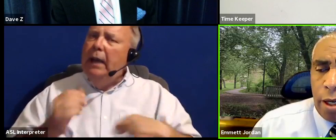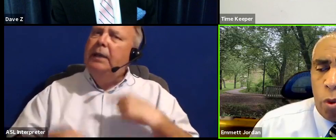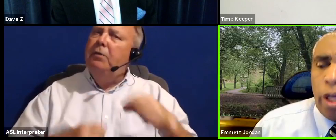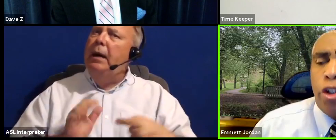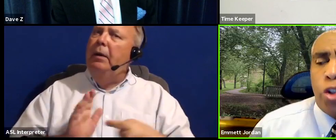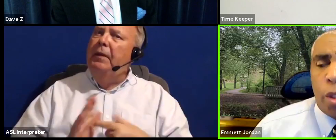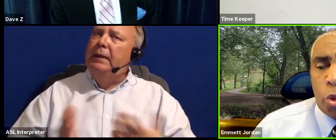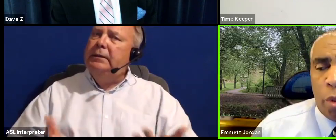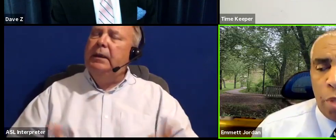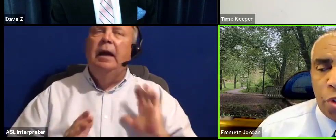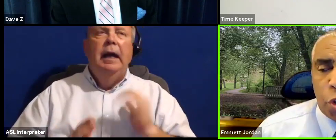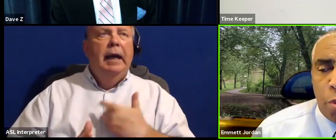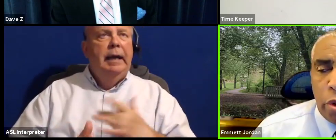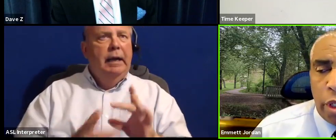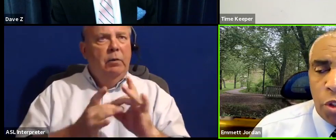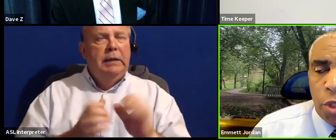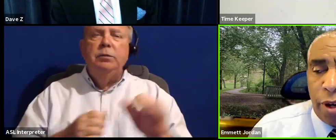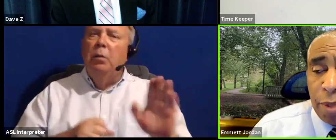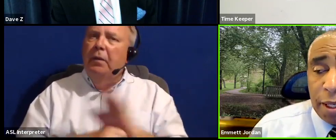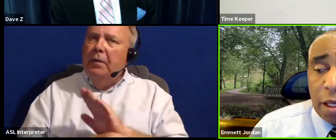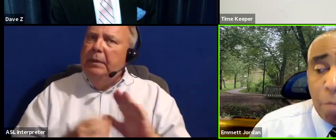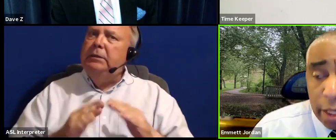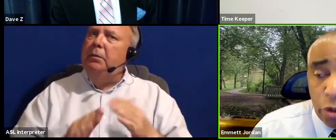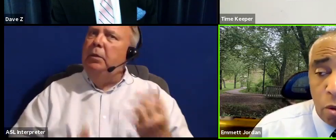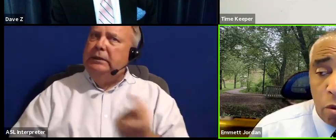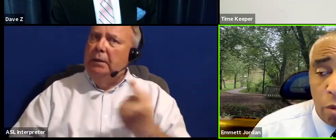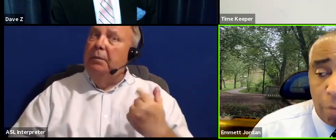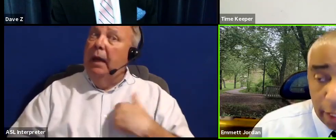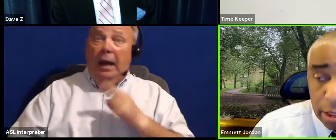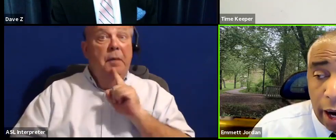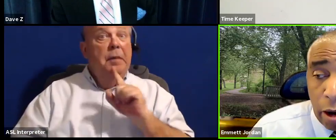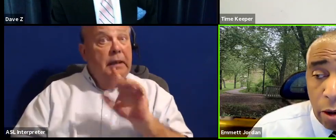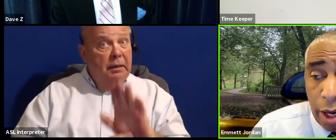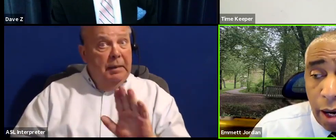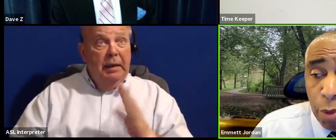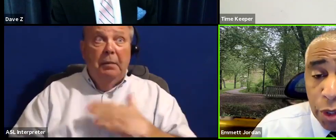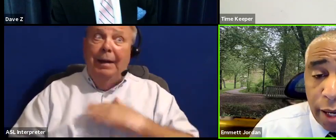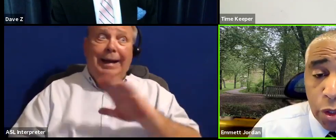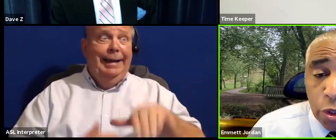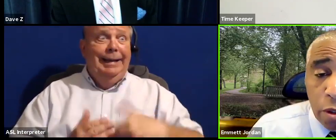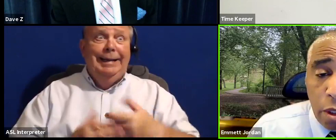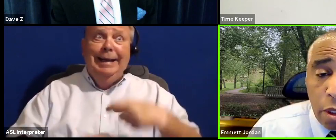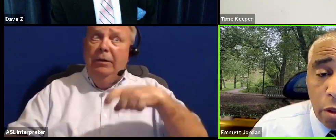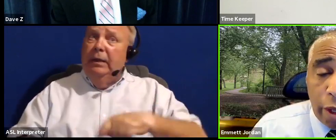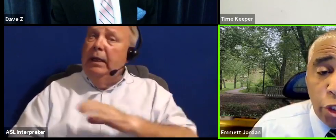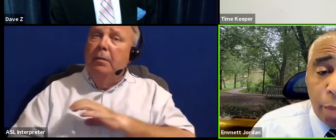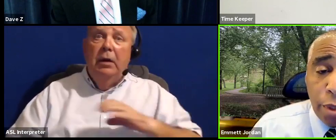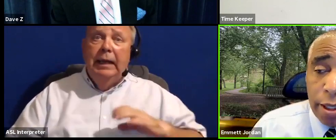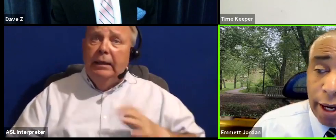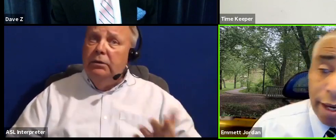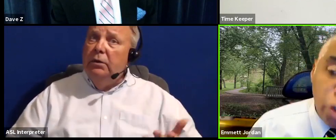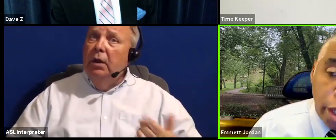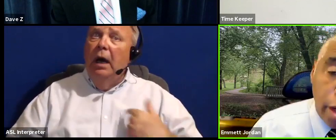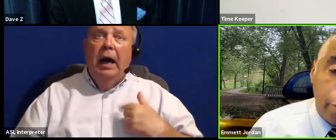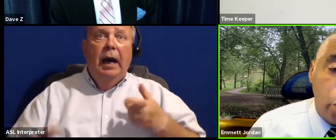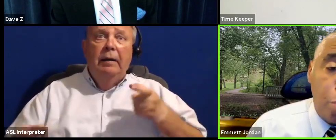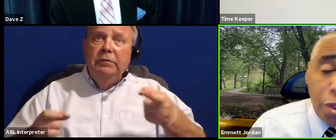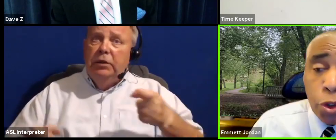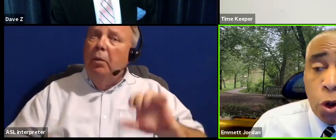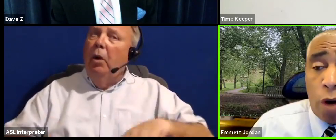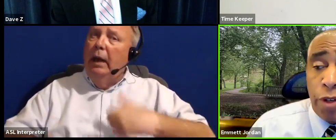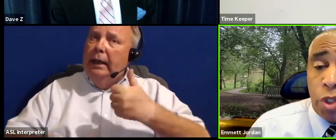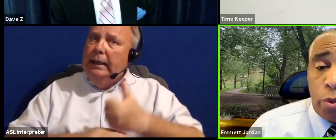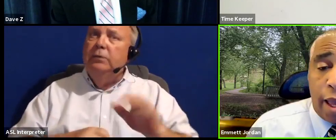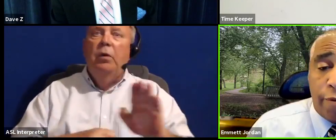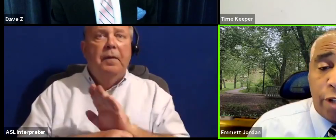And relationships with the business community is something I've been committed to my entire time on council. You know, I shepherded, I initiated those